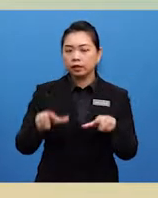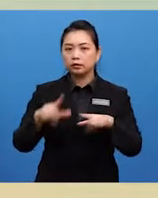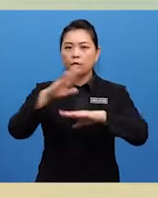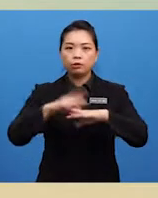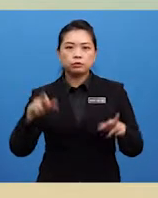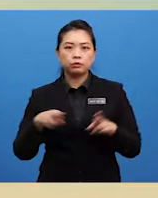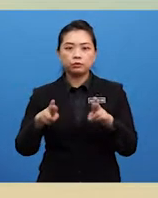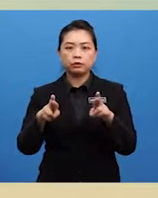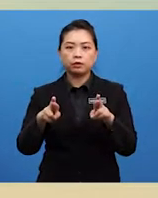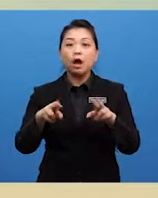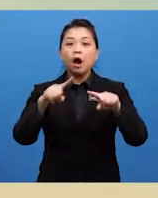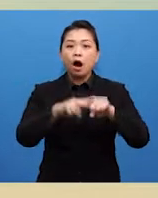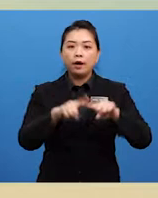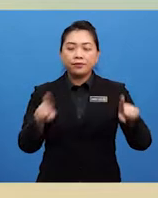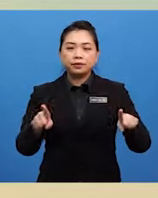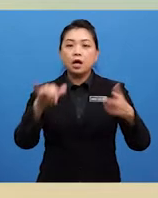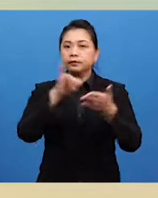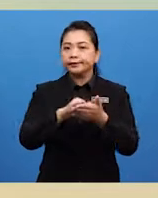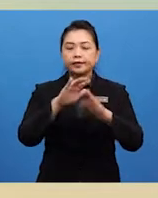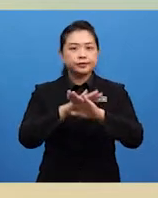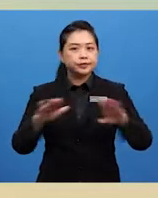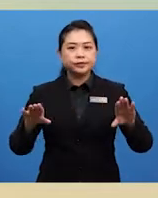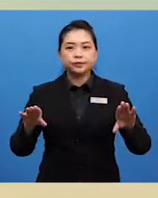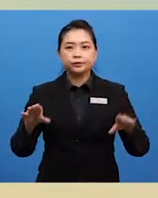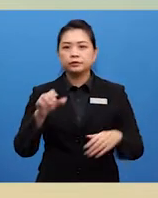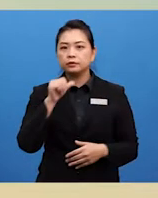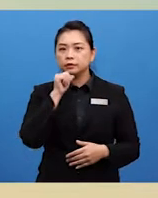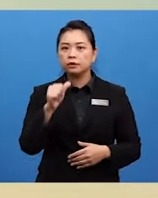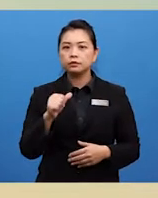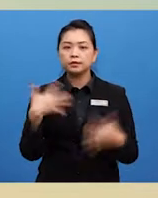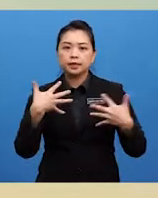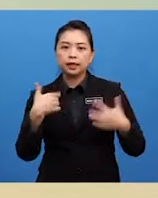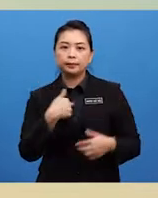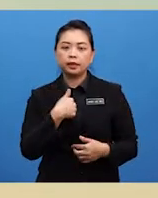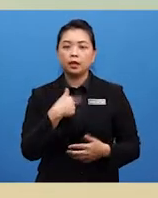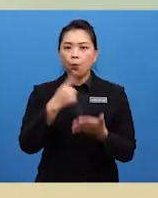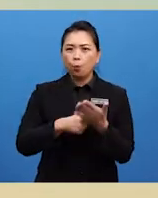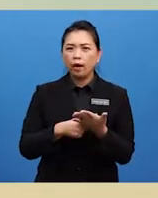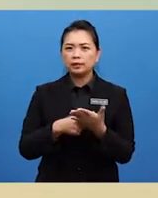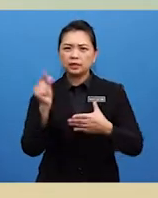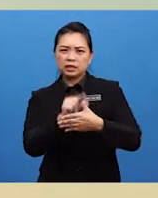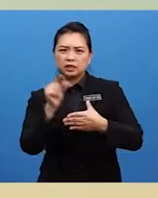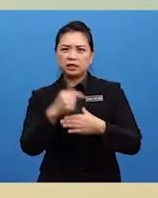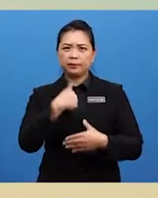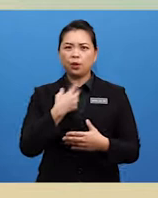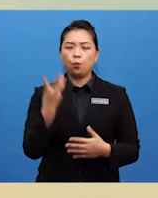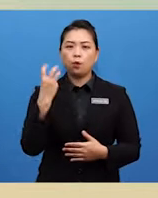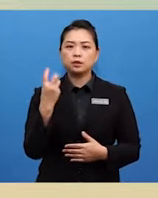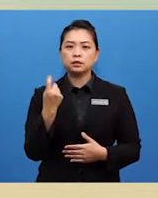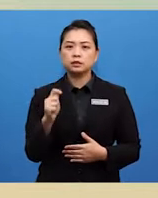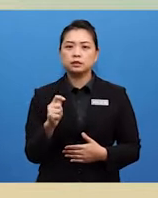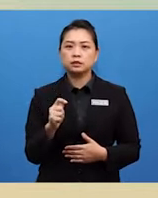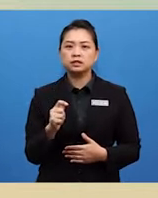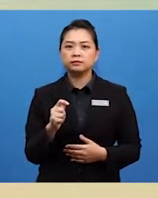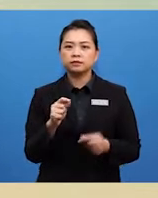road. However, that didn't scare me. What disturbed me was the fact that the